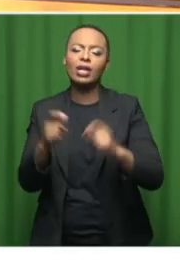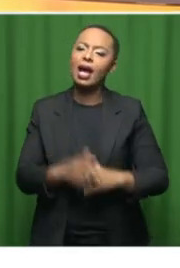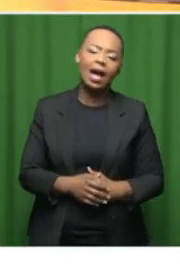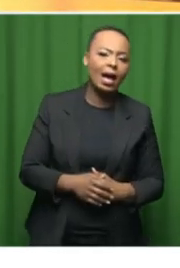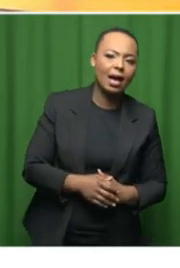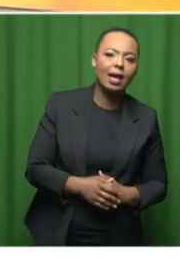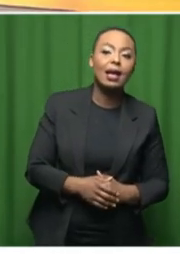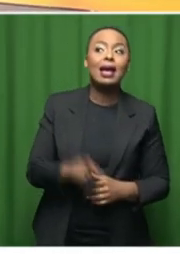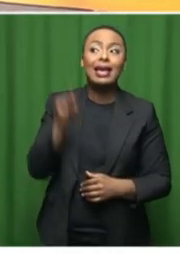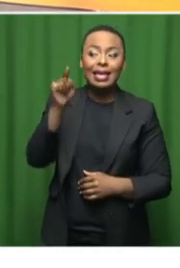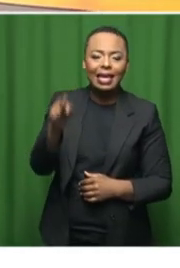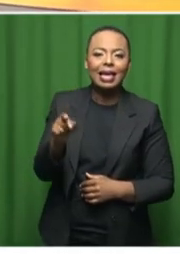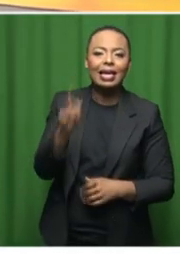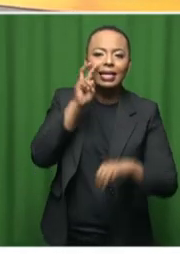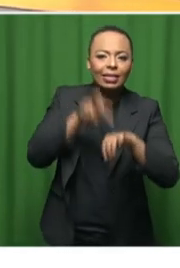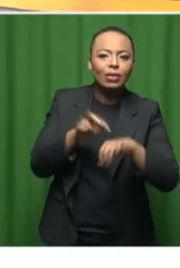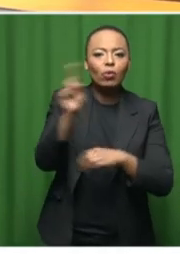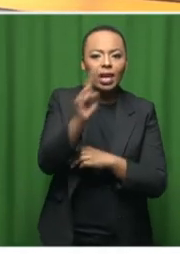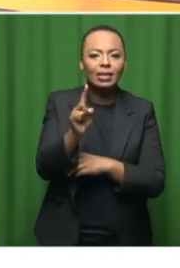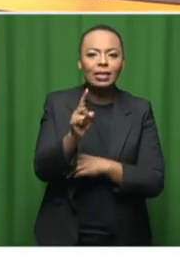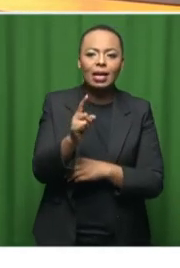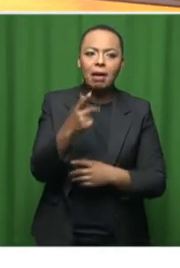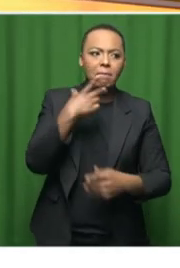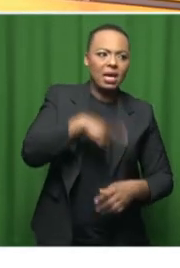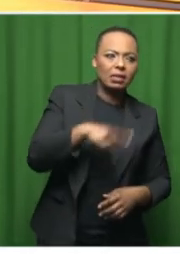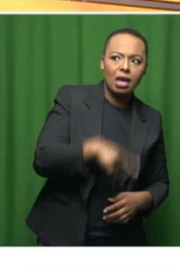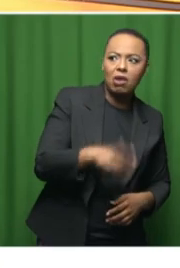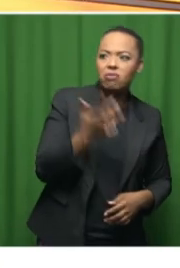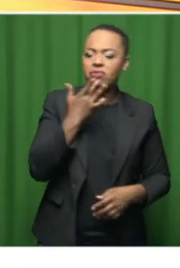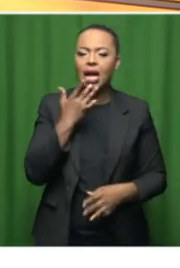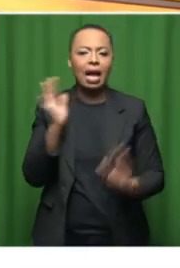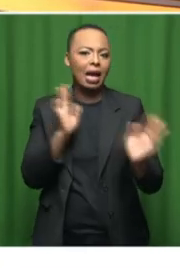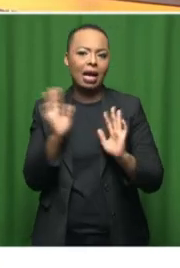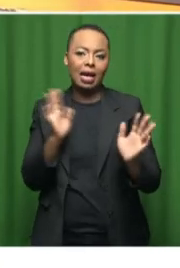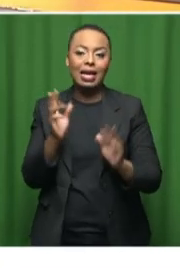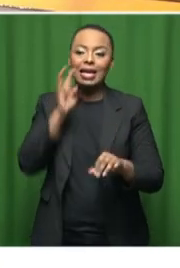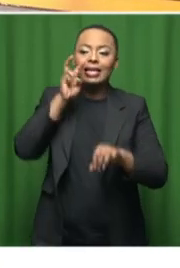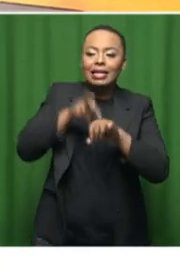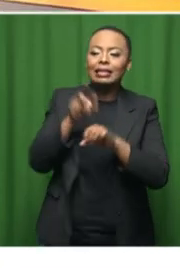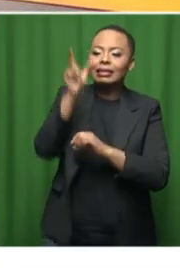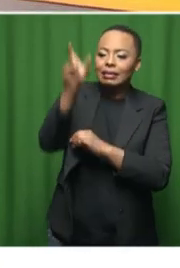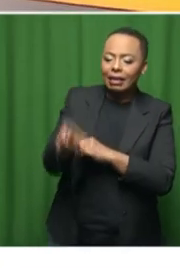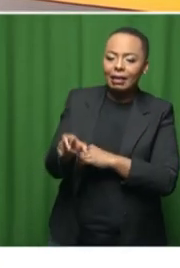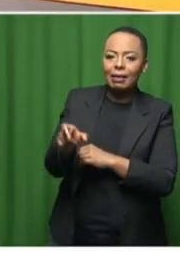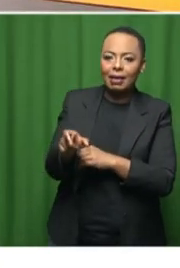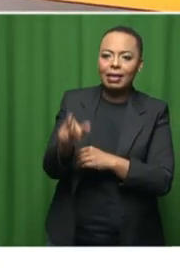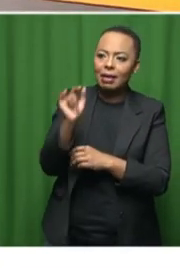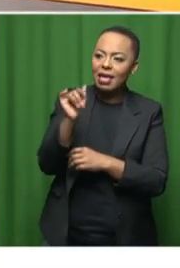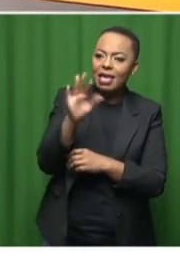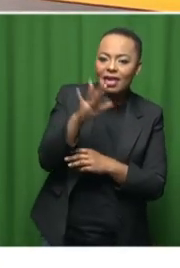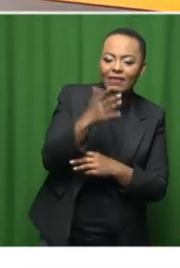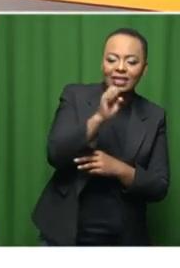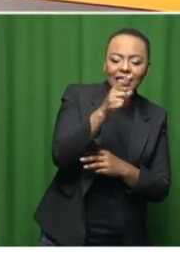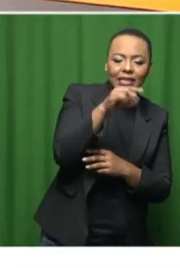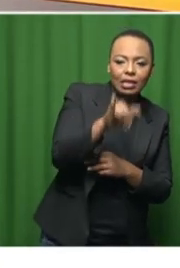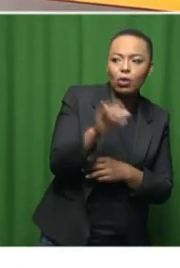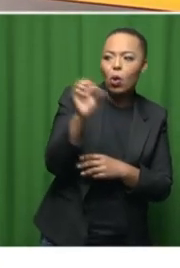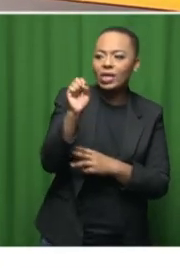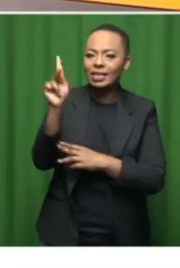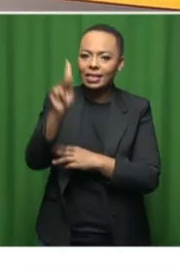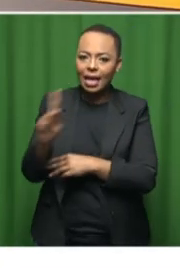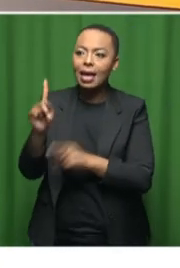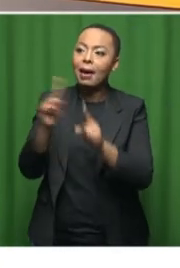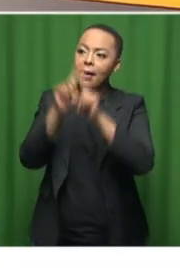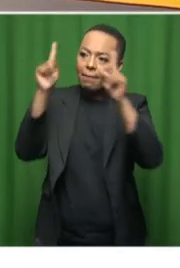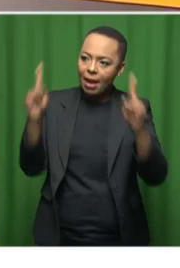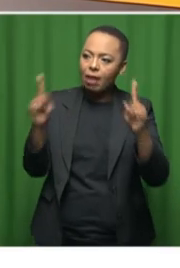shouldn't have personalities and faces. It should be something that whether it is Cindy or Sakina, it has got to be